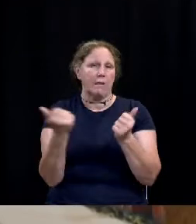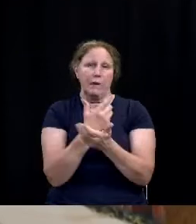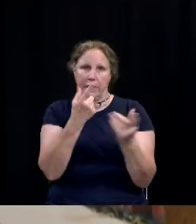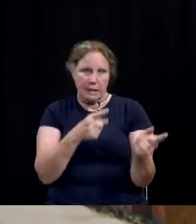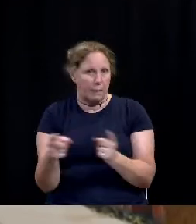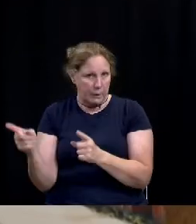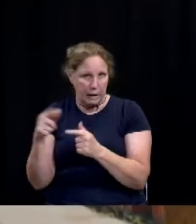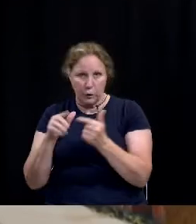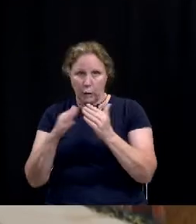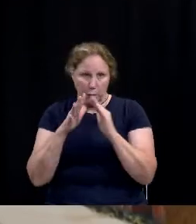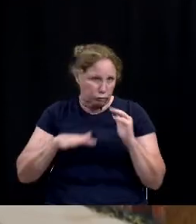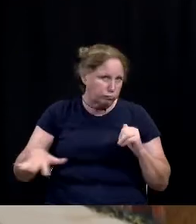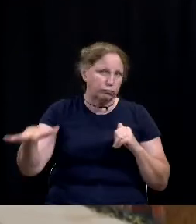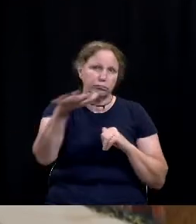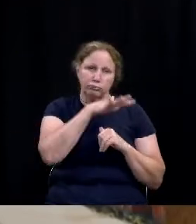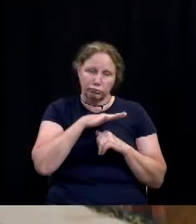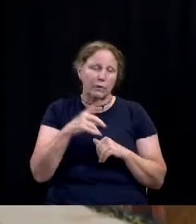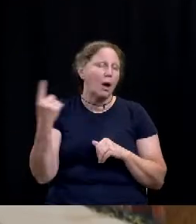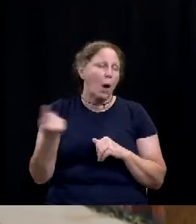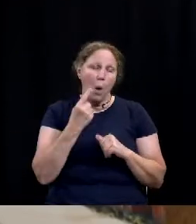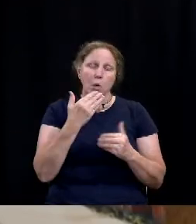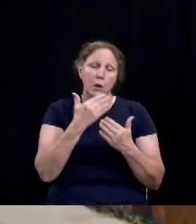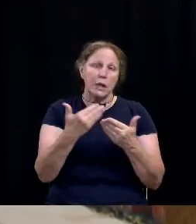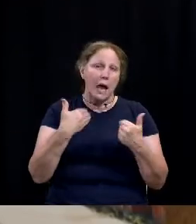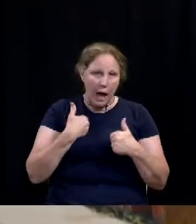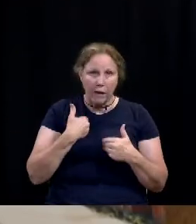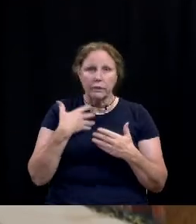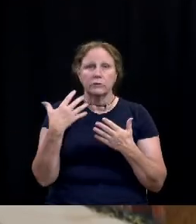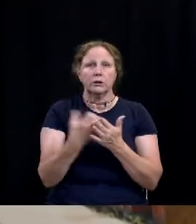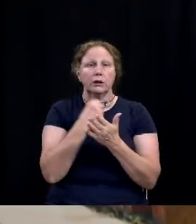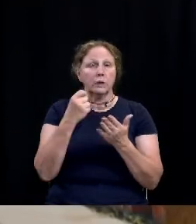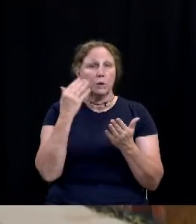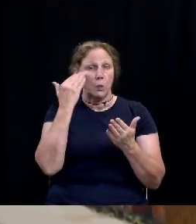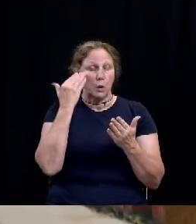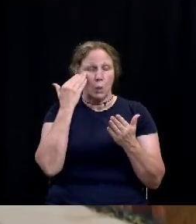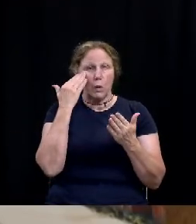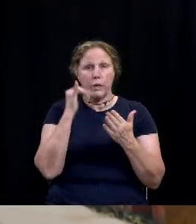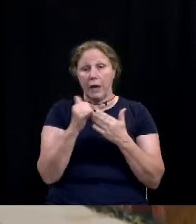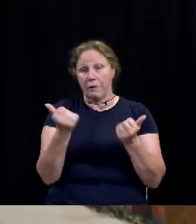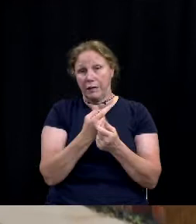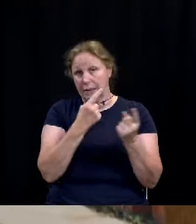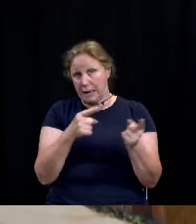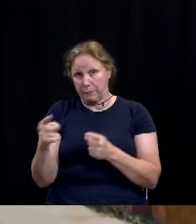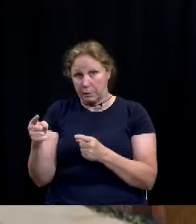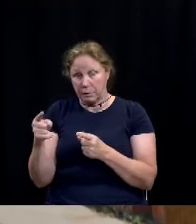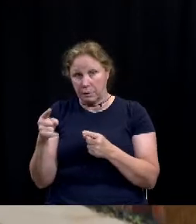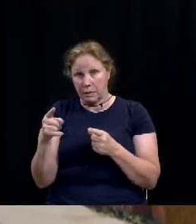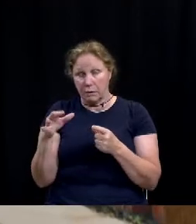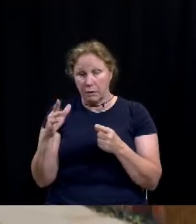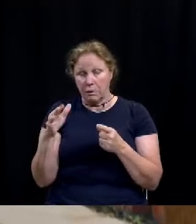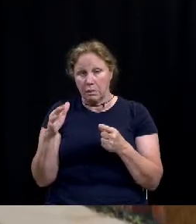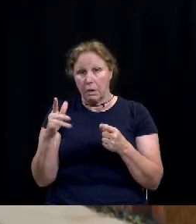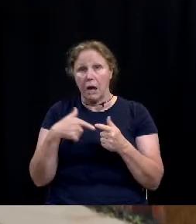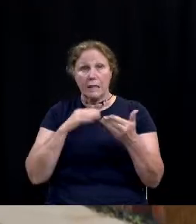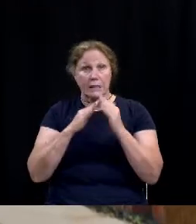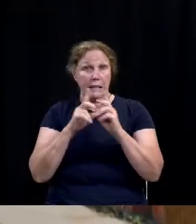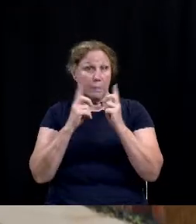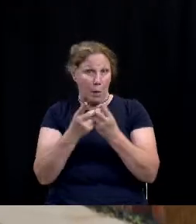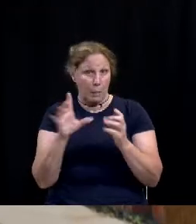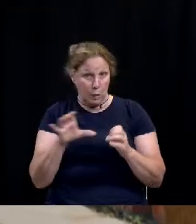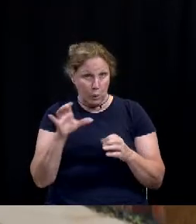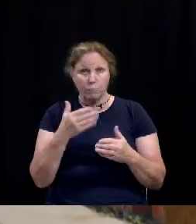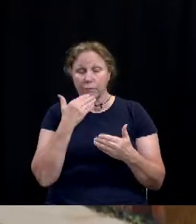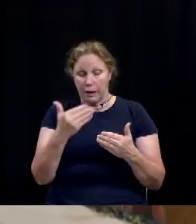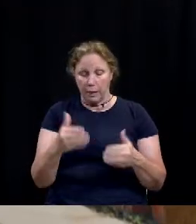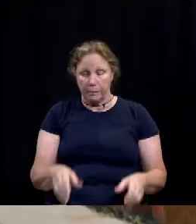going on in the community. It's just, it's always good to have these updates so we realize all the great things our city departments are doing. So